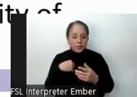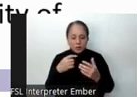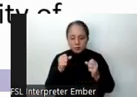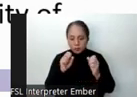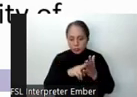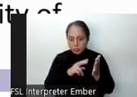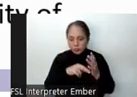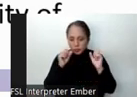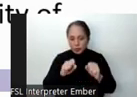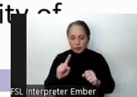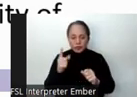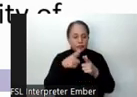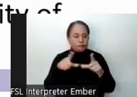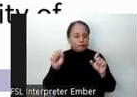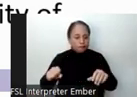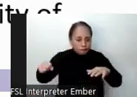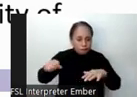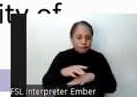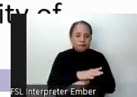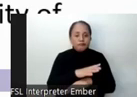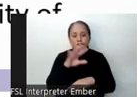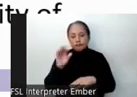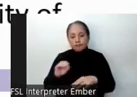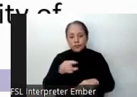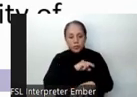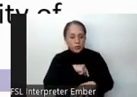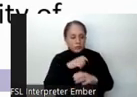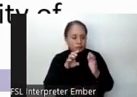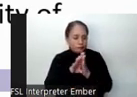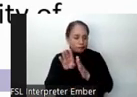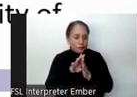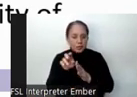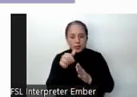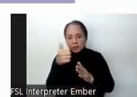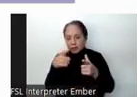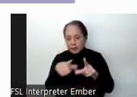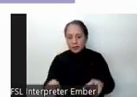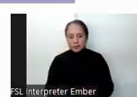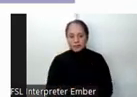a first language could influence the rate and quality of development in another language.